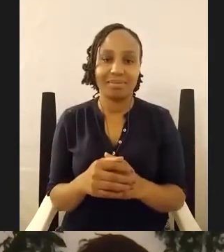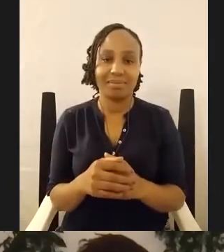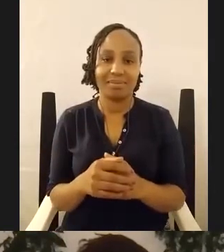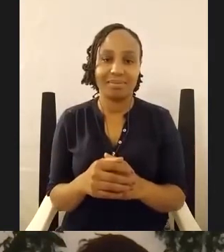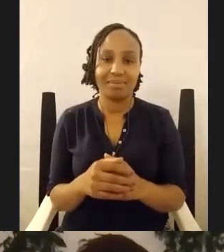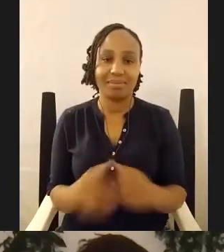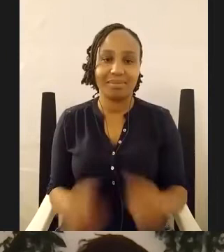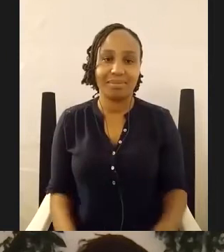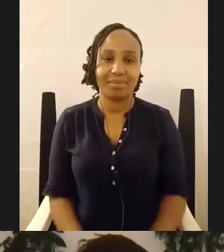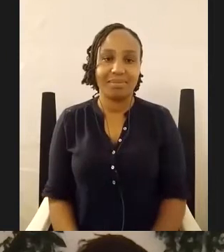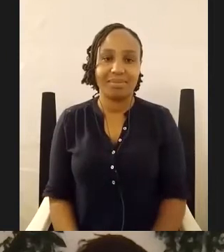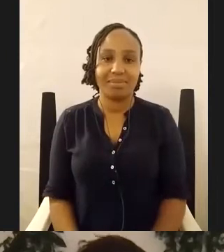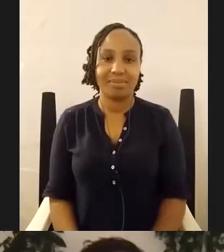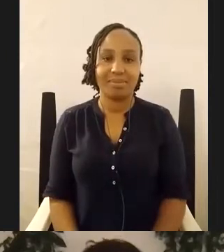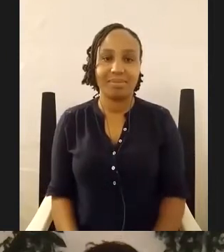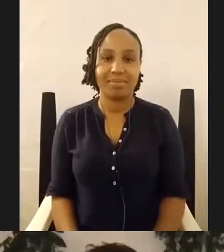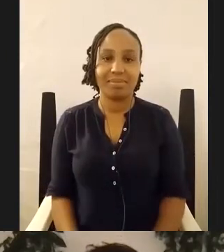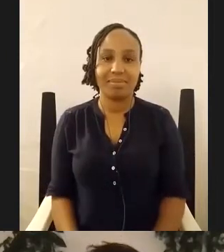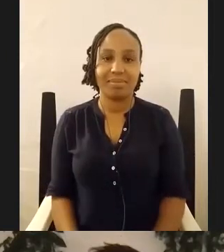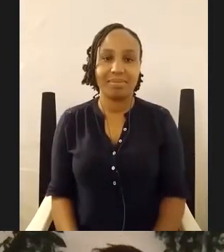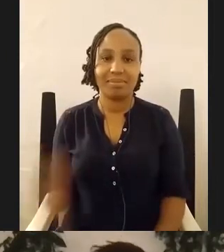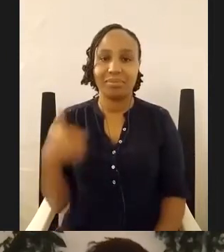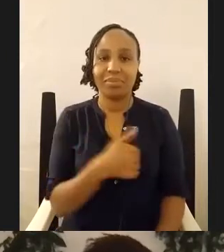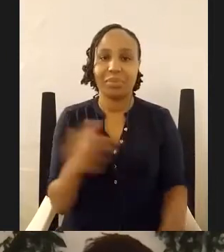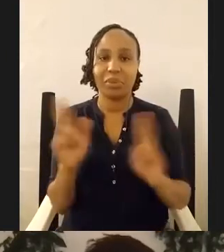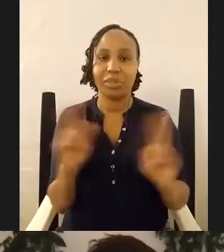yes we're ready to start thank you for joining us